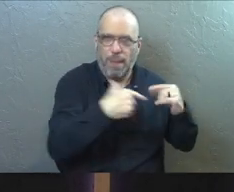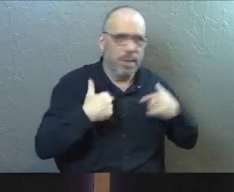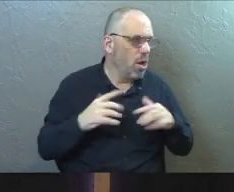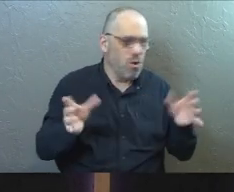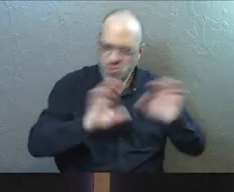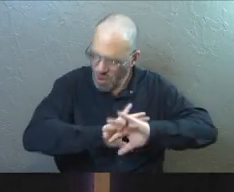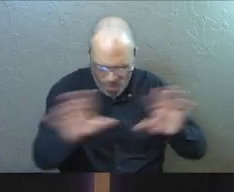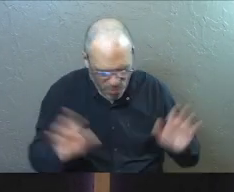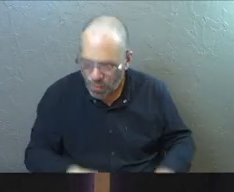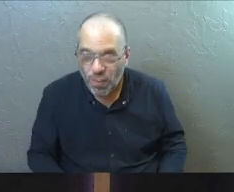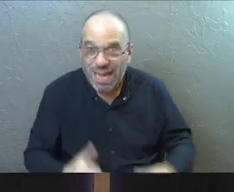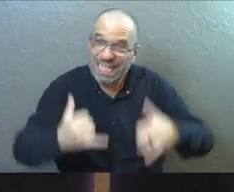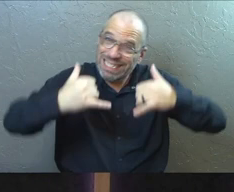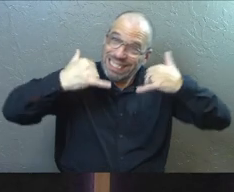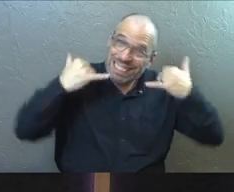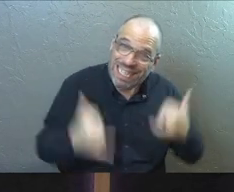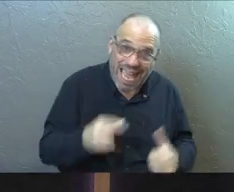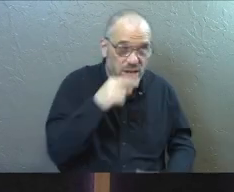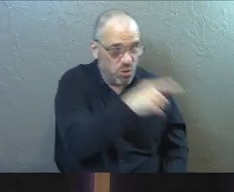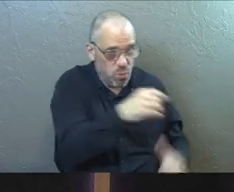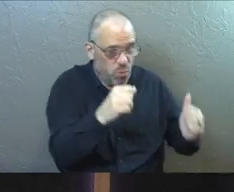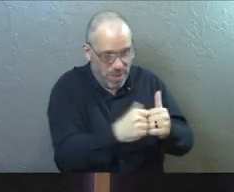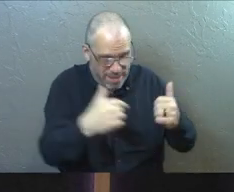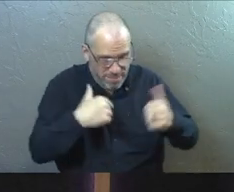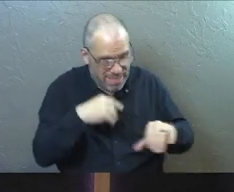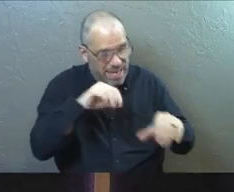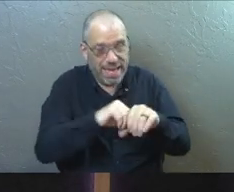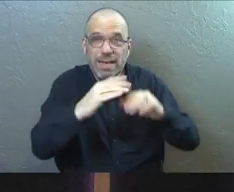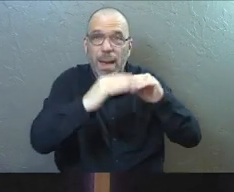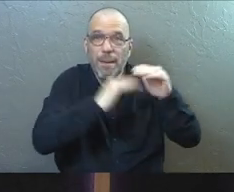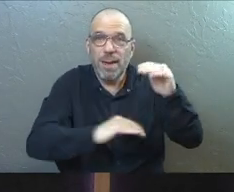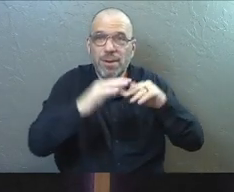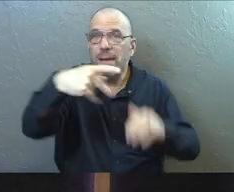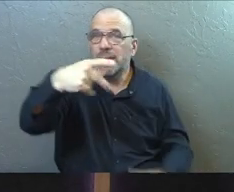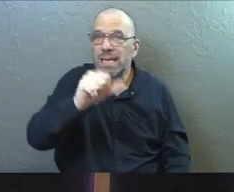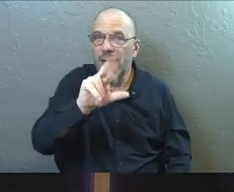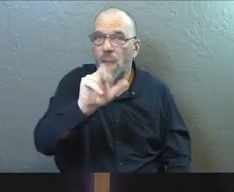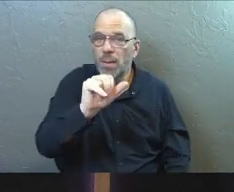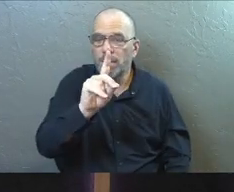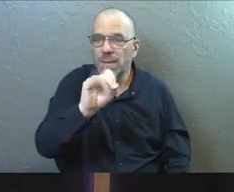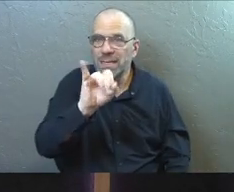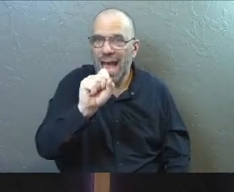No, no, no. Today you will be with me in paradise. That matters.